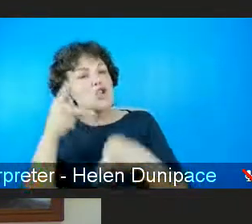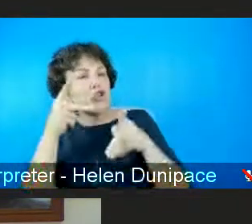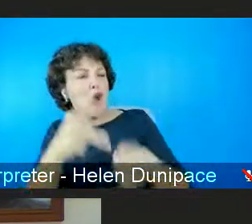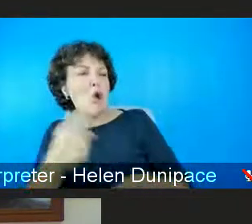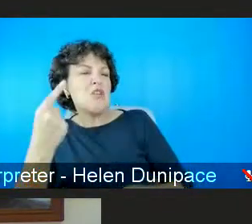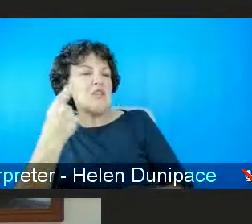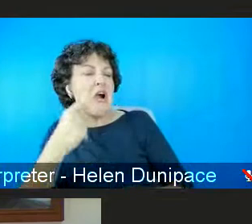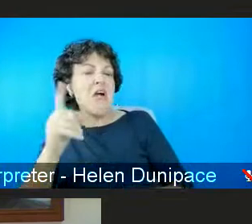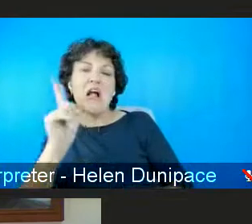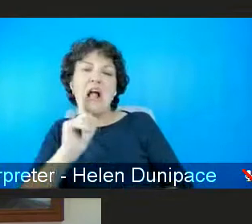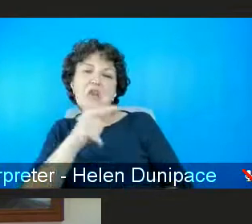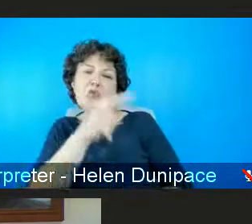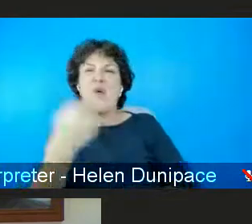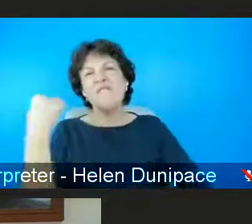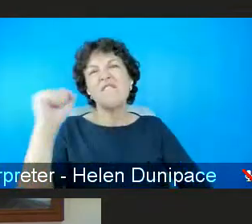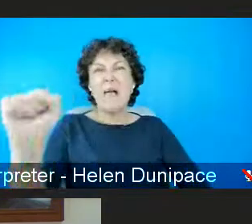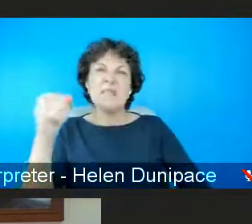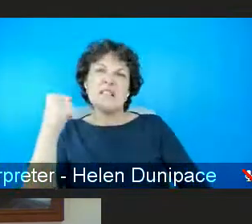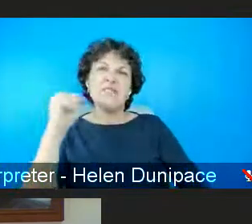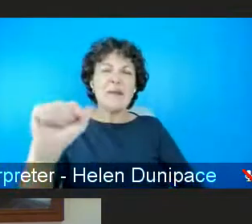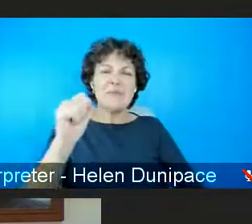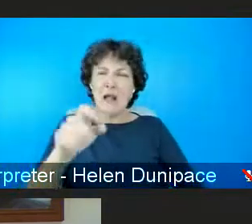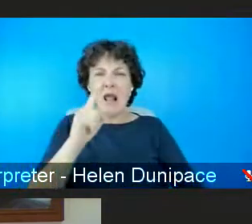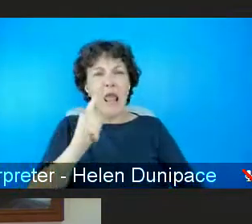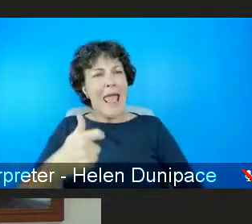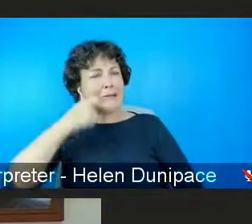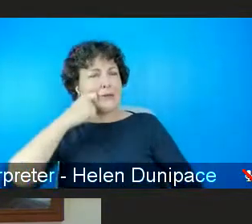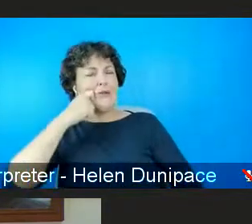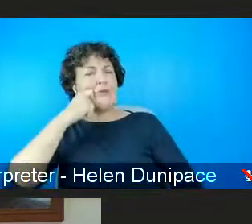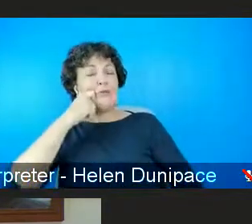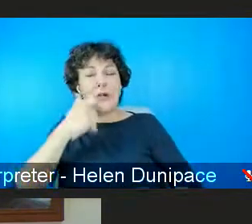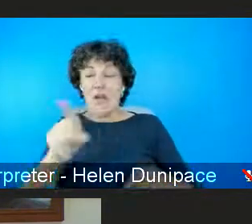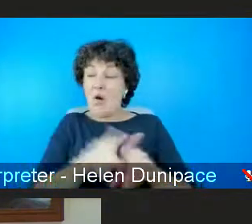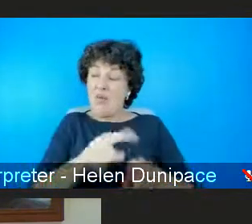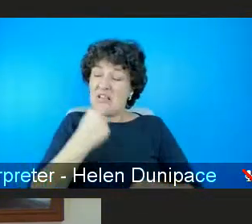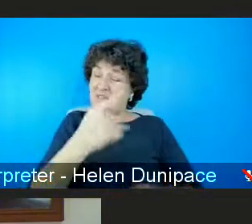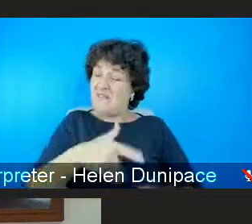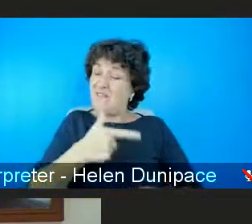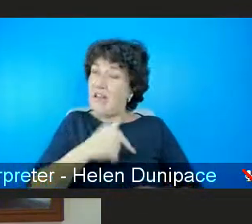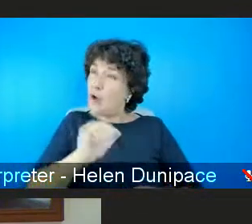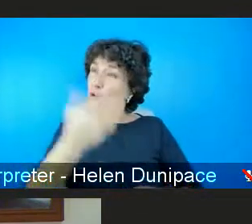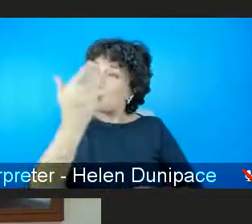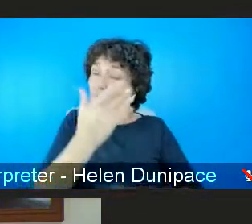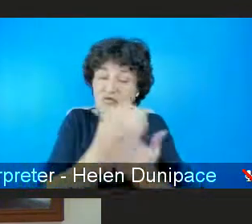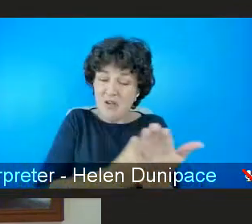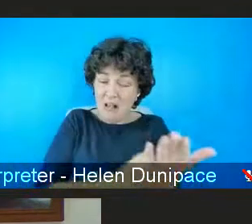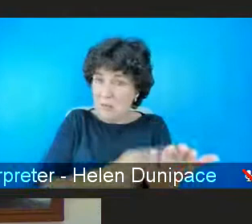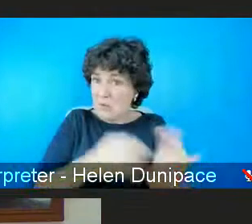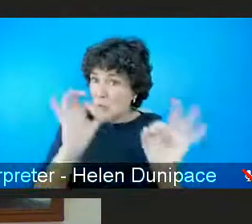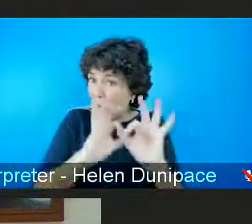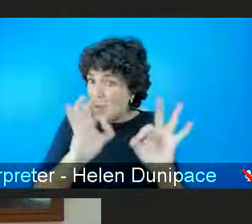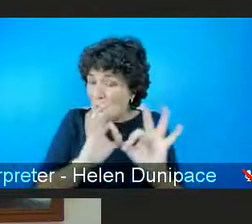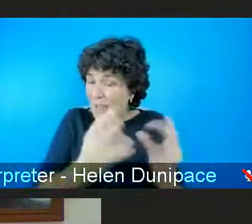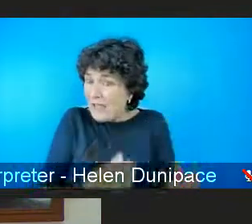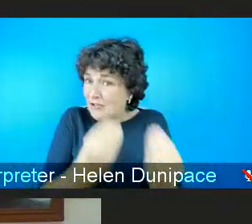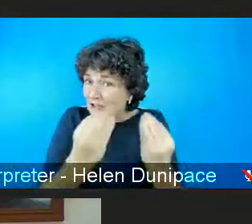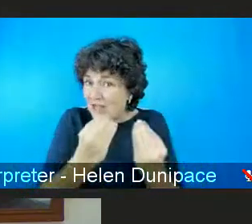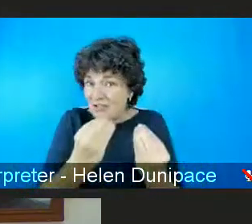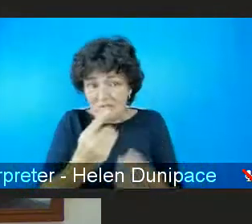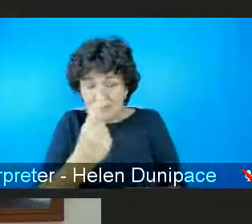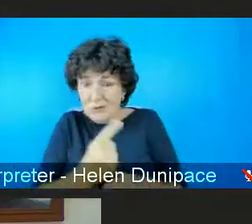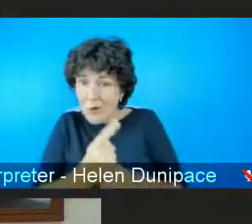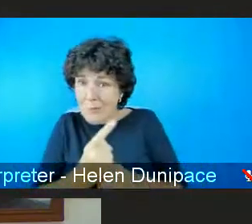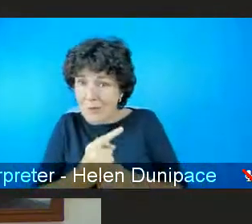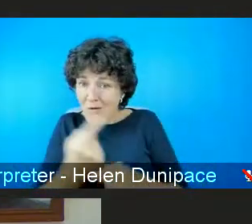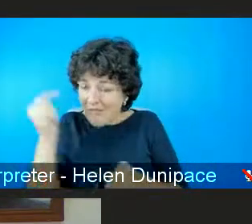as an insult we also feel that the current curriculum lacks in education on violence against women and what role do you think schools should